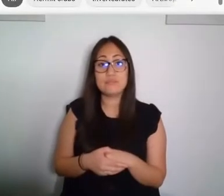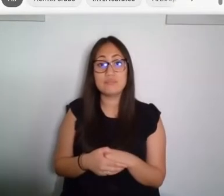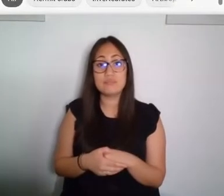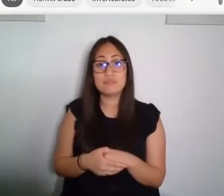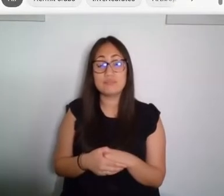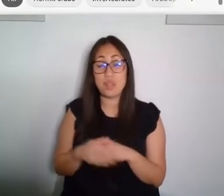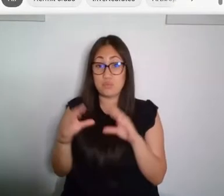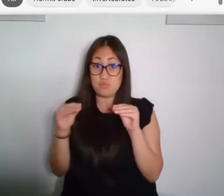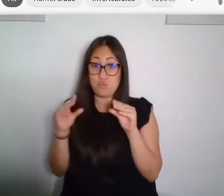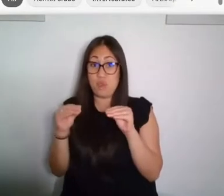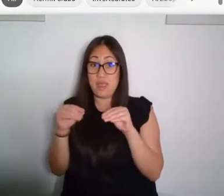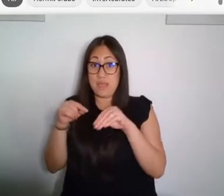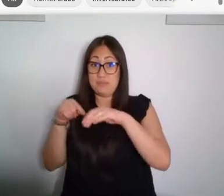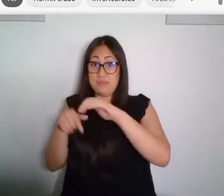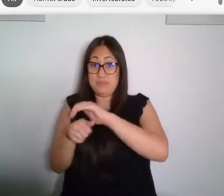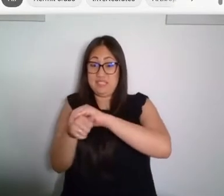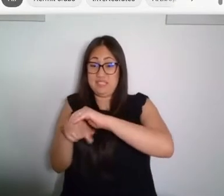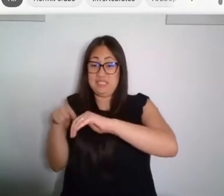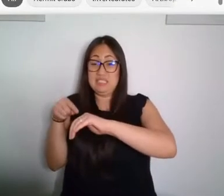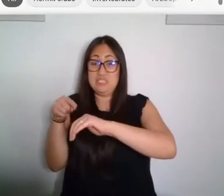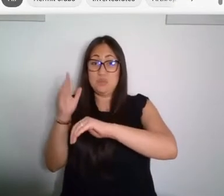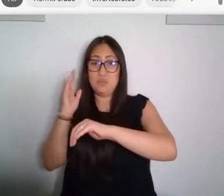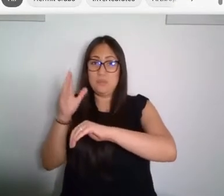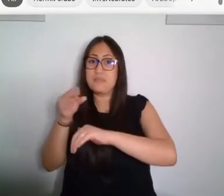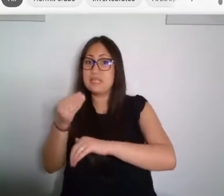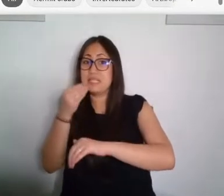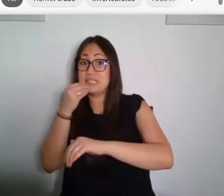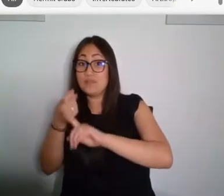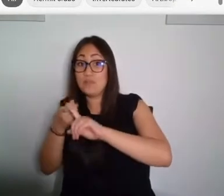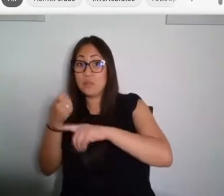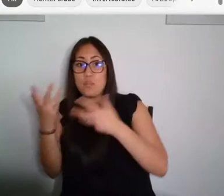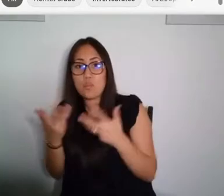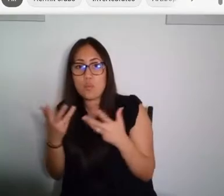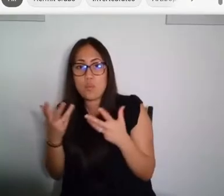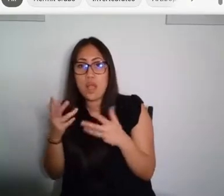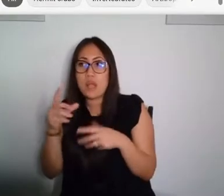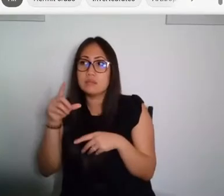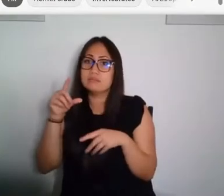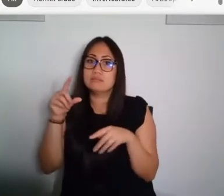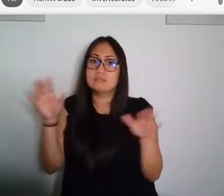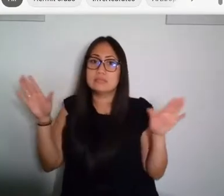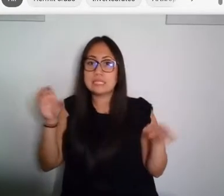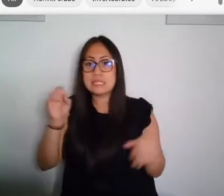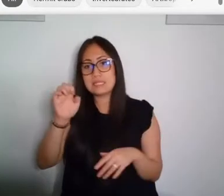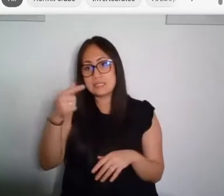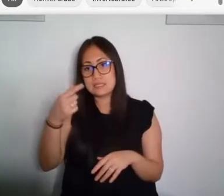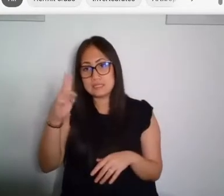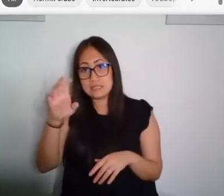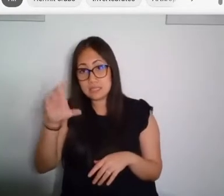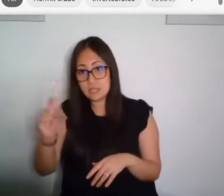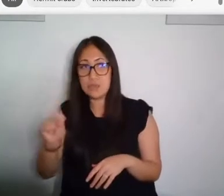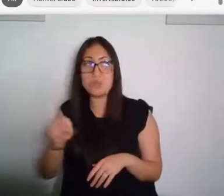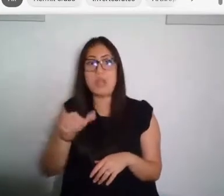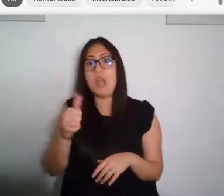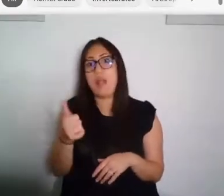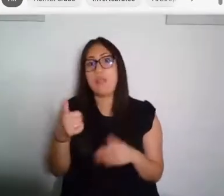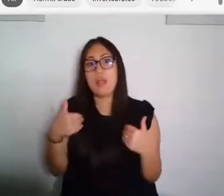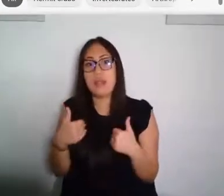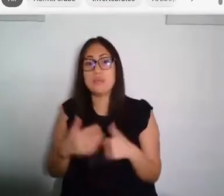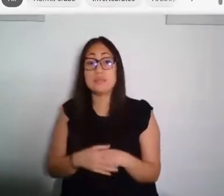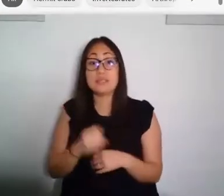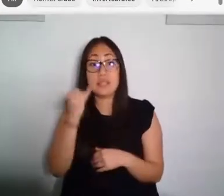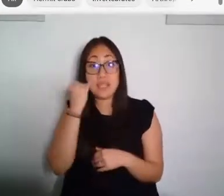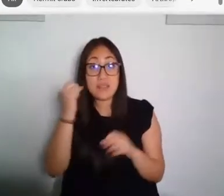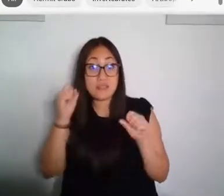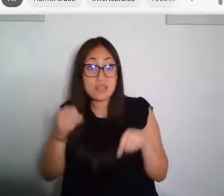stars, crabs, fish, octopuses, and more, including each other if times are tough. In the wild, if they can avoid being eaten,